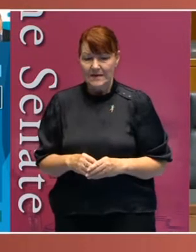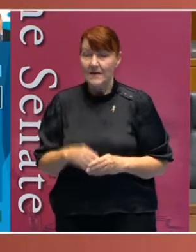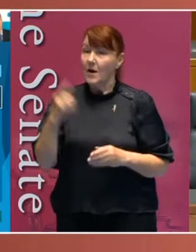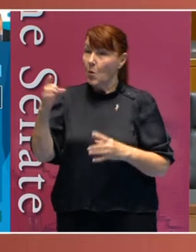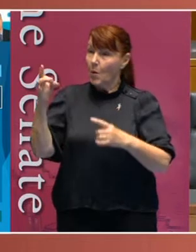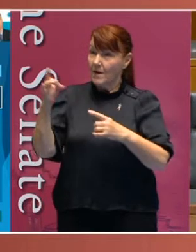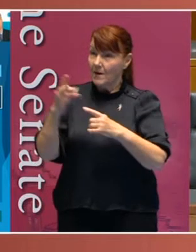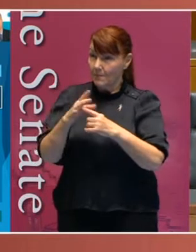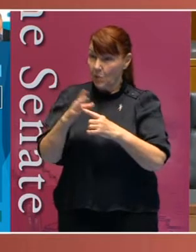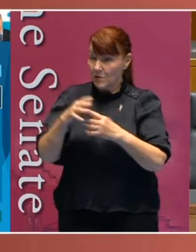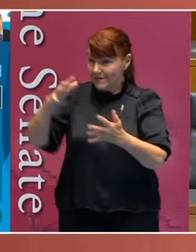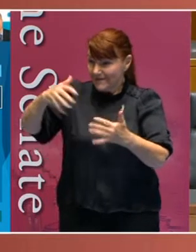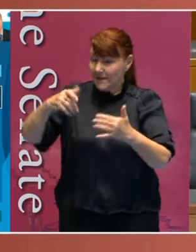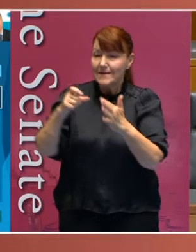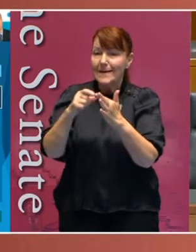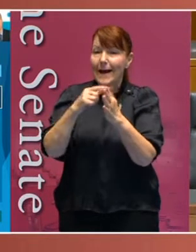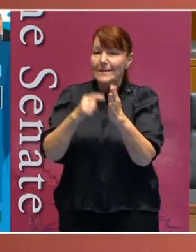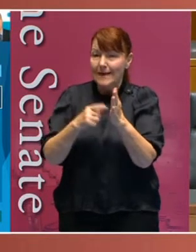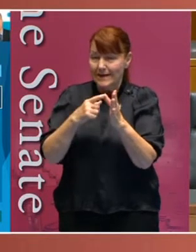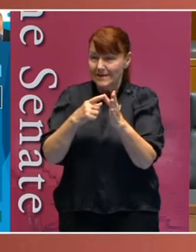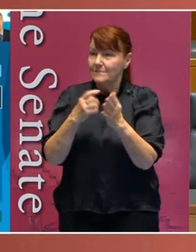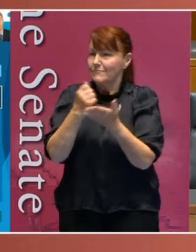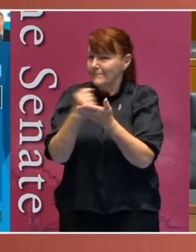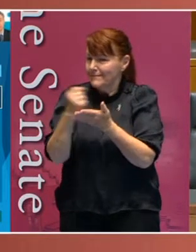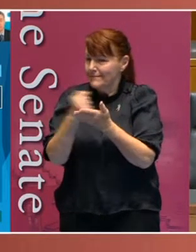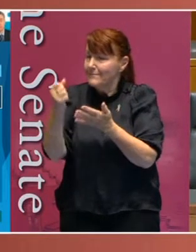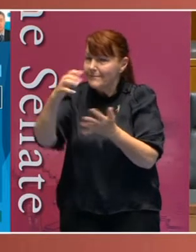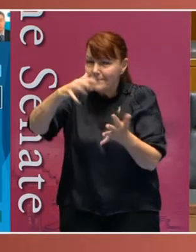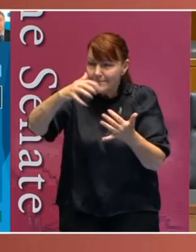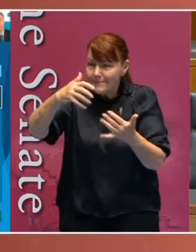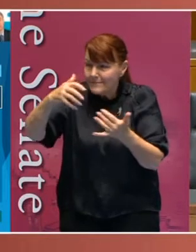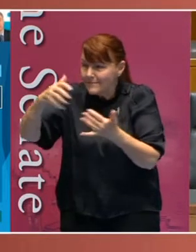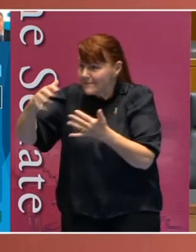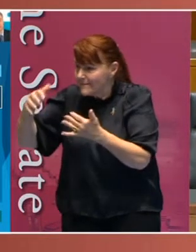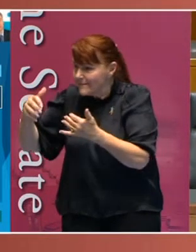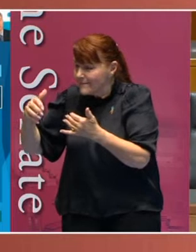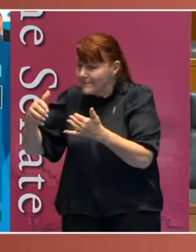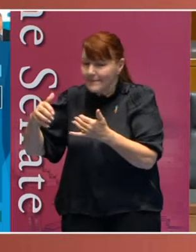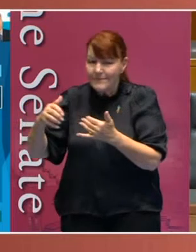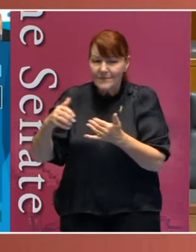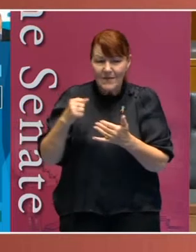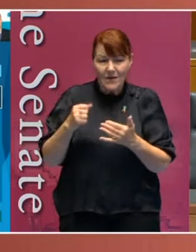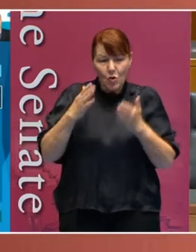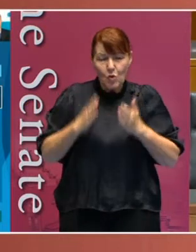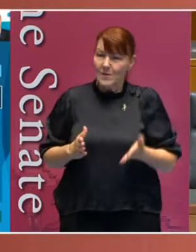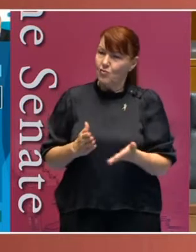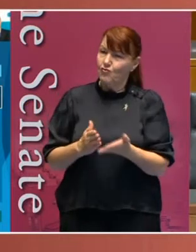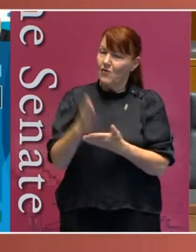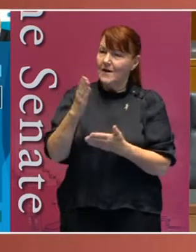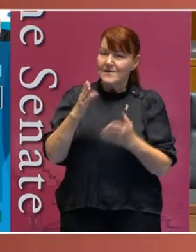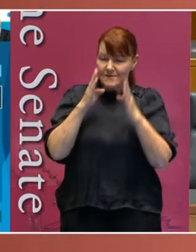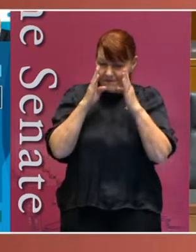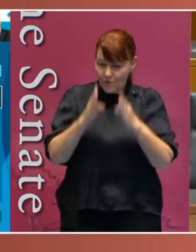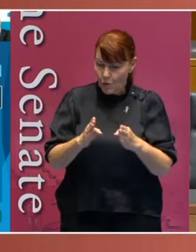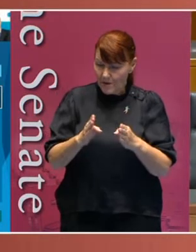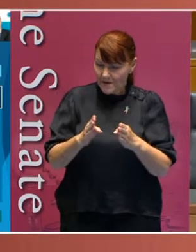of data, or the importance of data when collected consistently with human rights considerations, is that it can